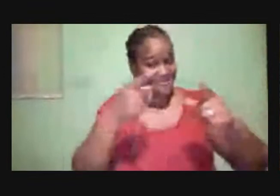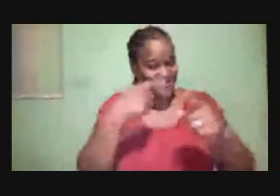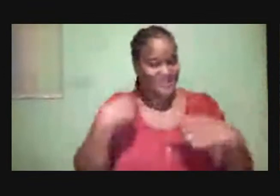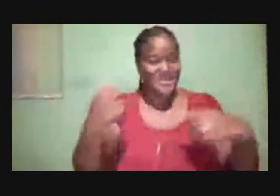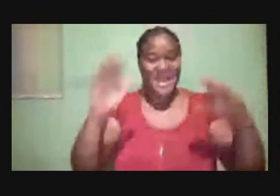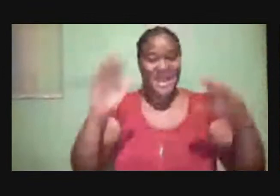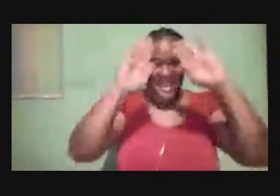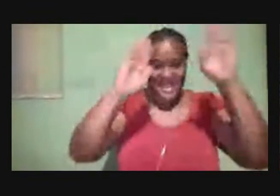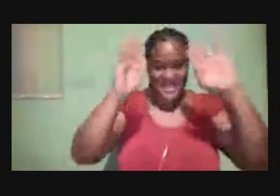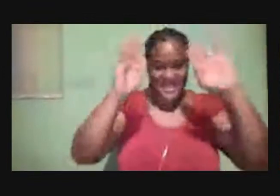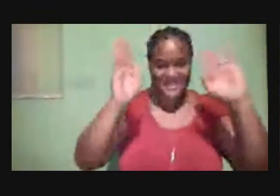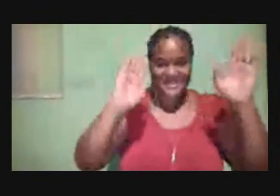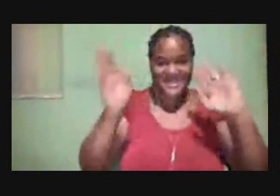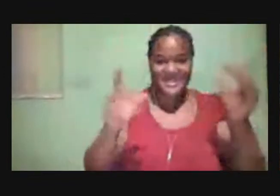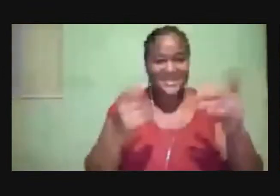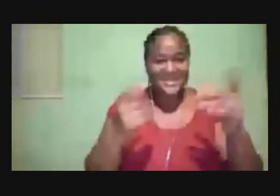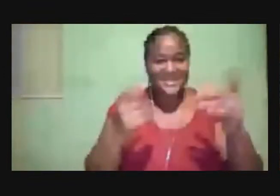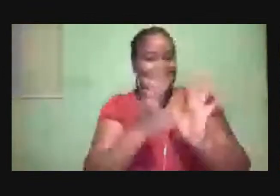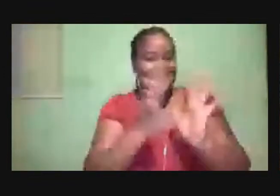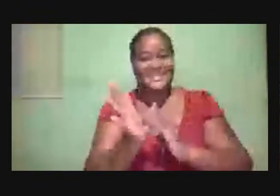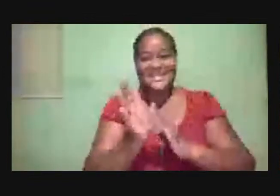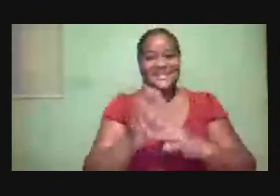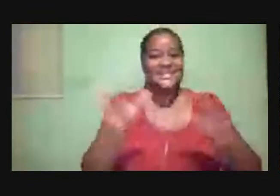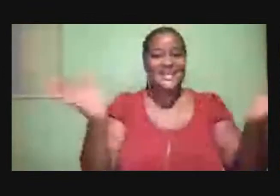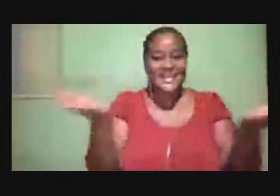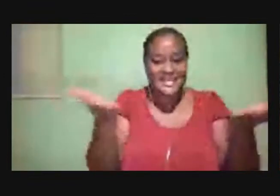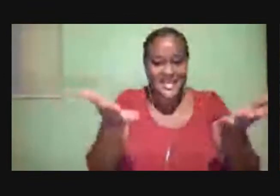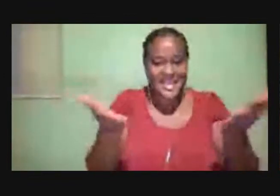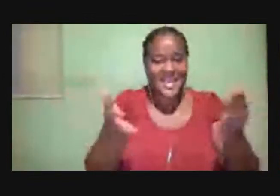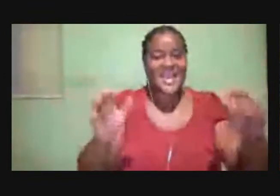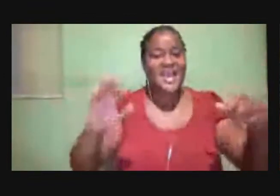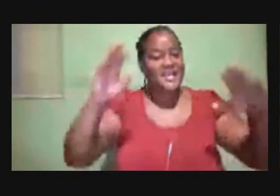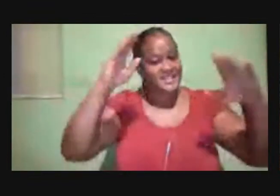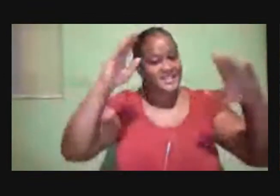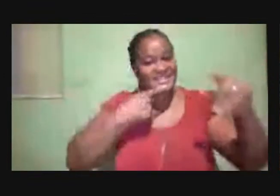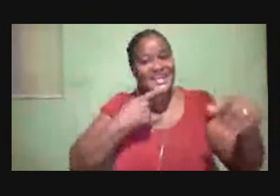-do-you. Jesus is here and bids you welcome.